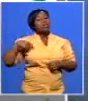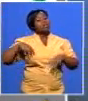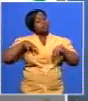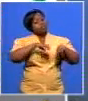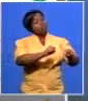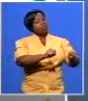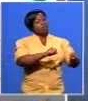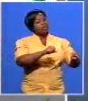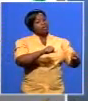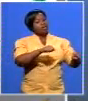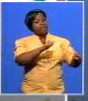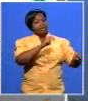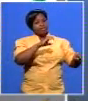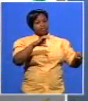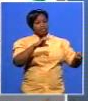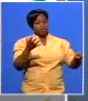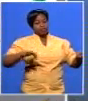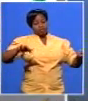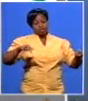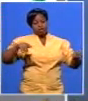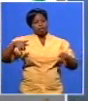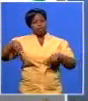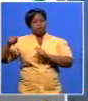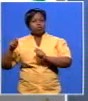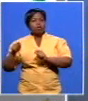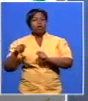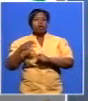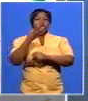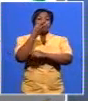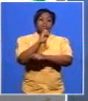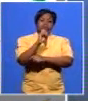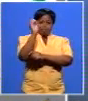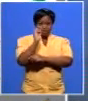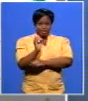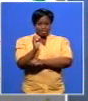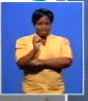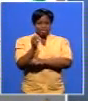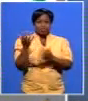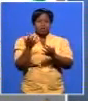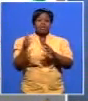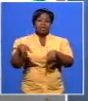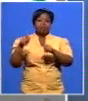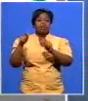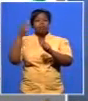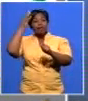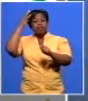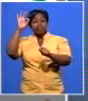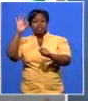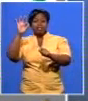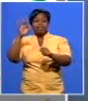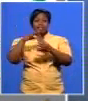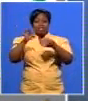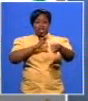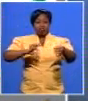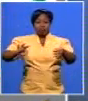40 percent of contracts in the western in the cape town government 40 percent of contracts